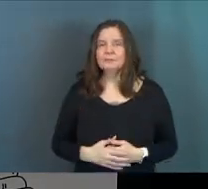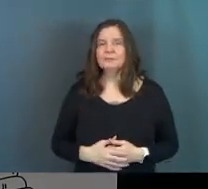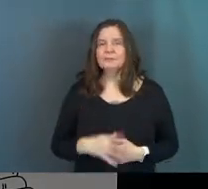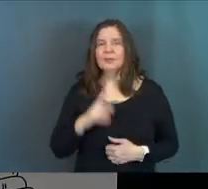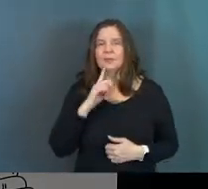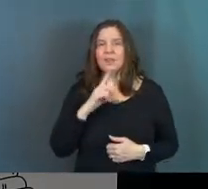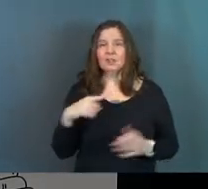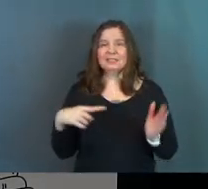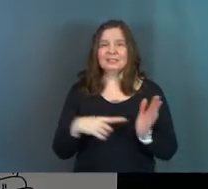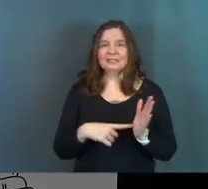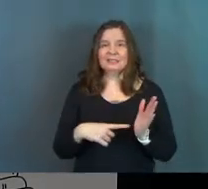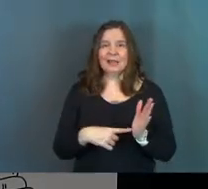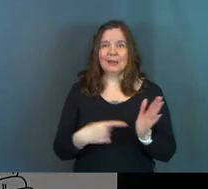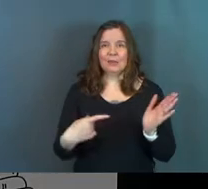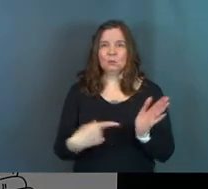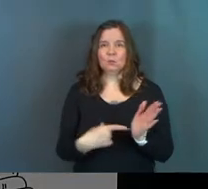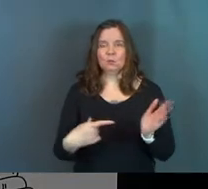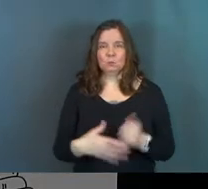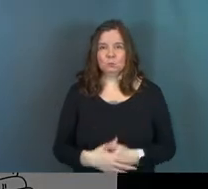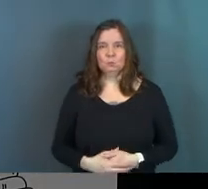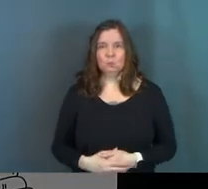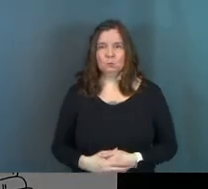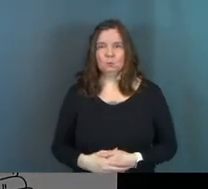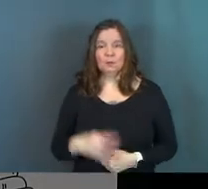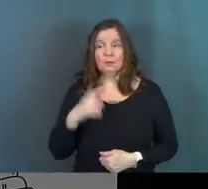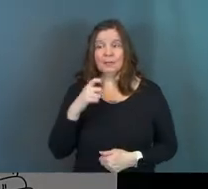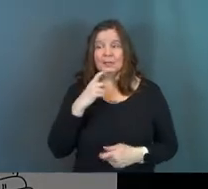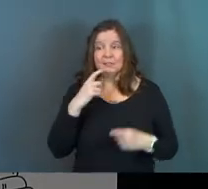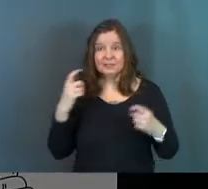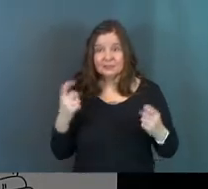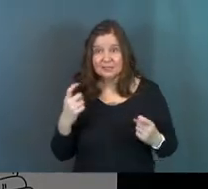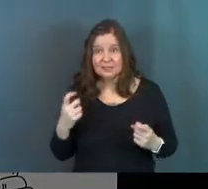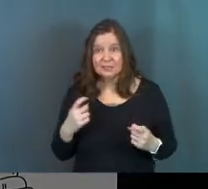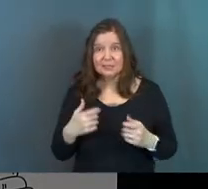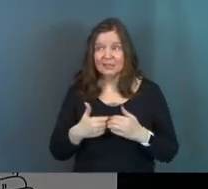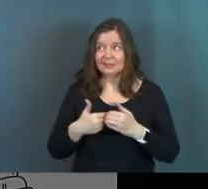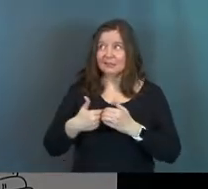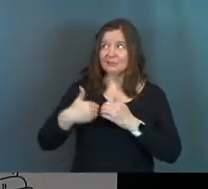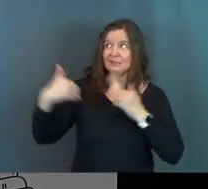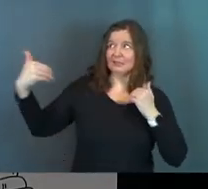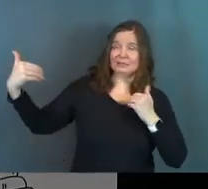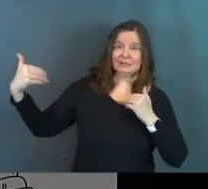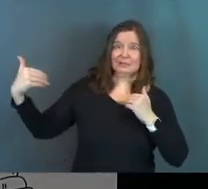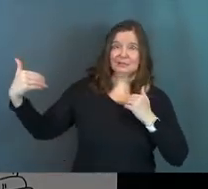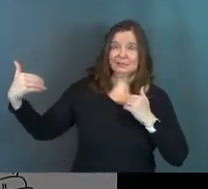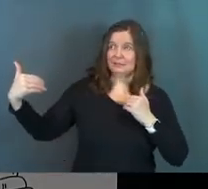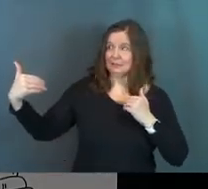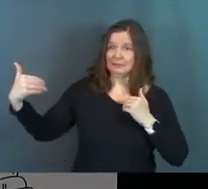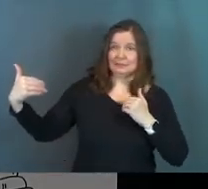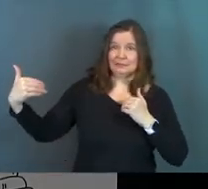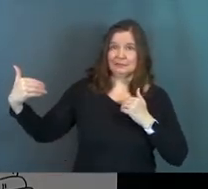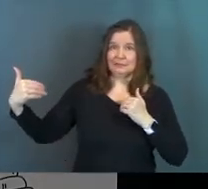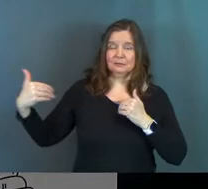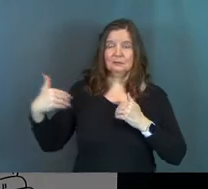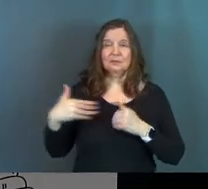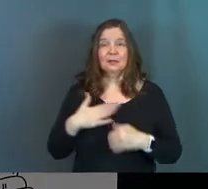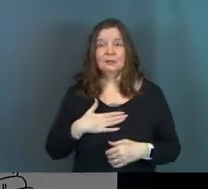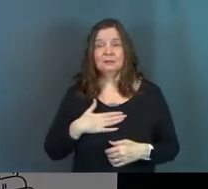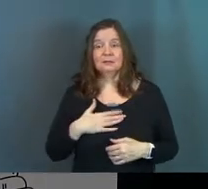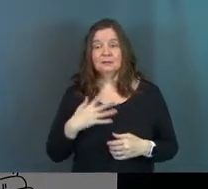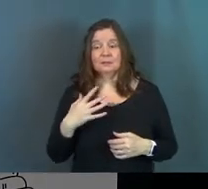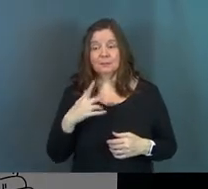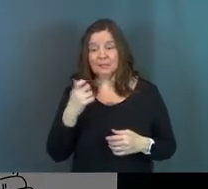there's a debt to be paid. Because of sin, there's a distance that's formed. Because of sin,